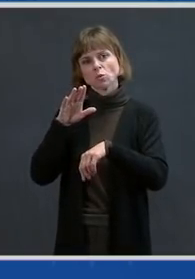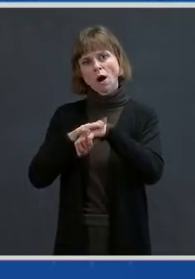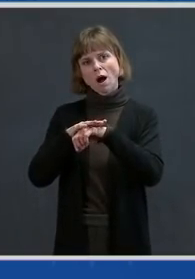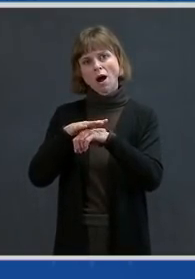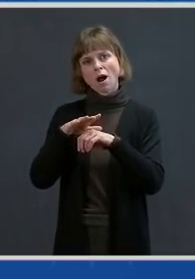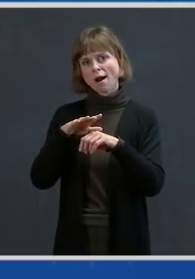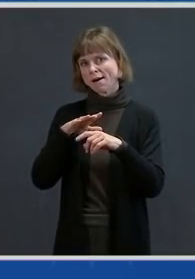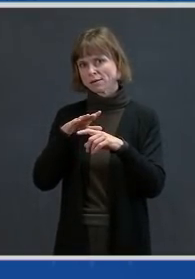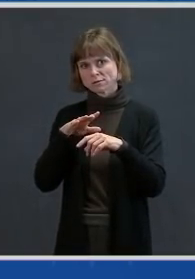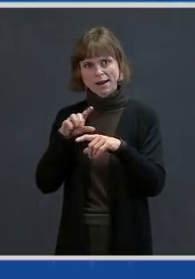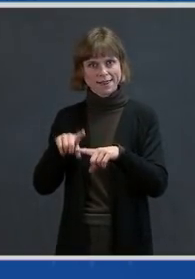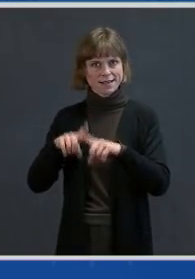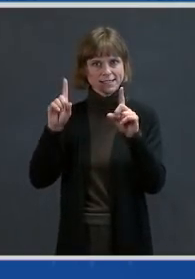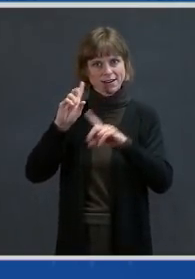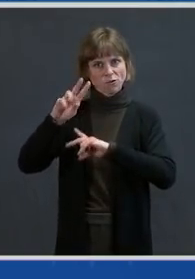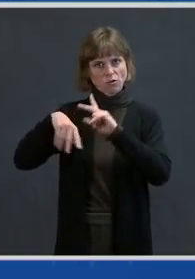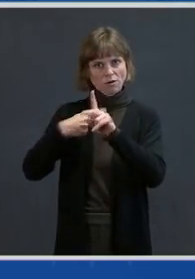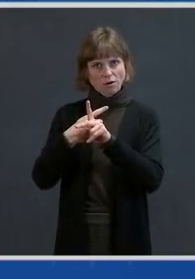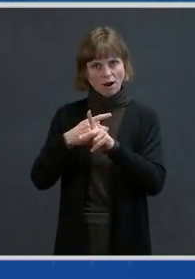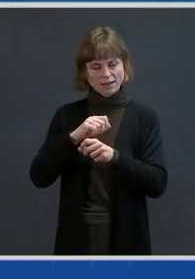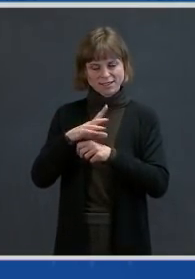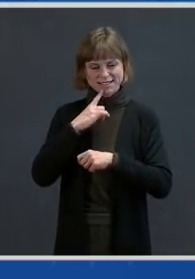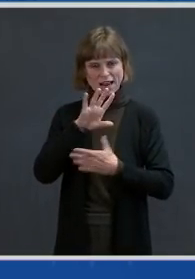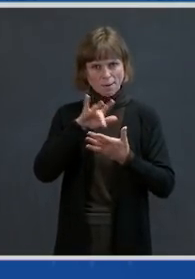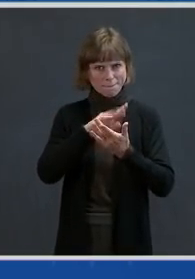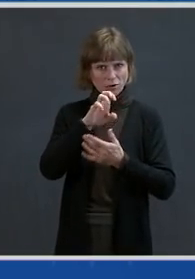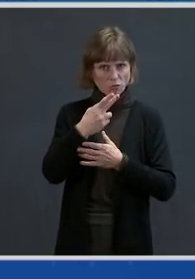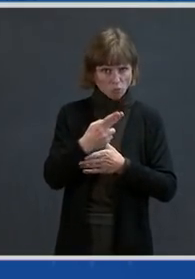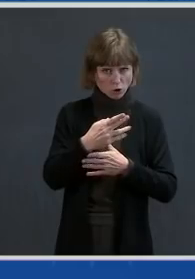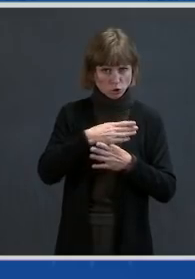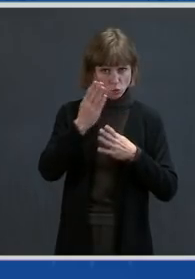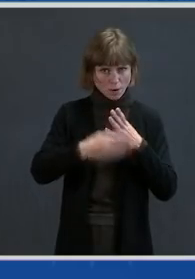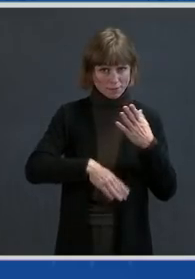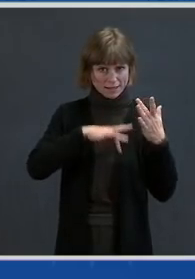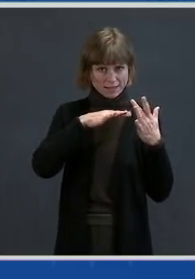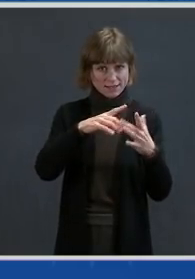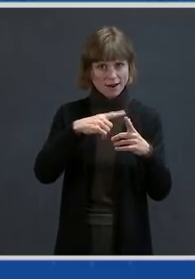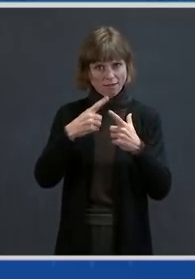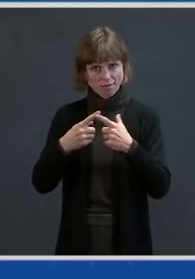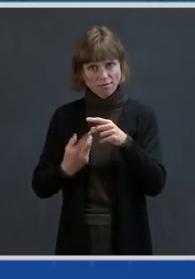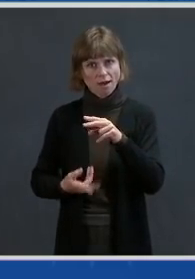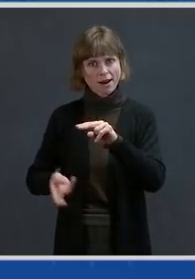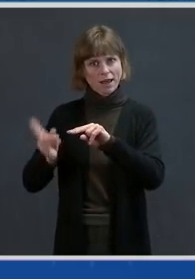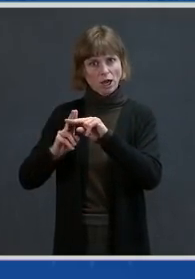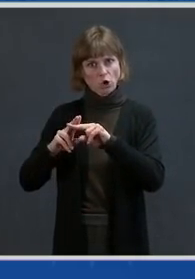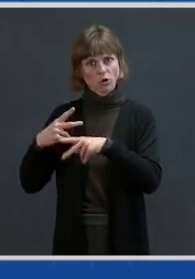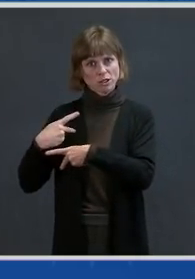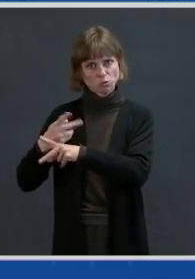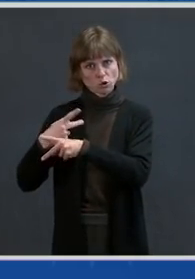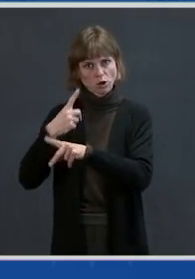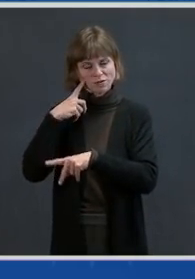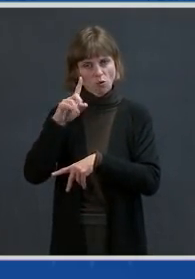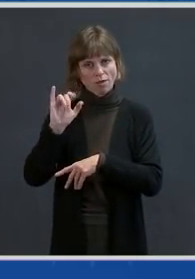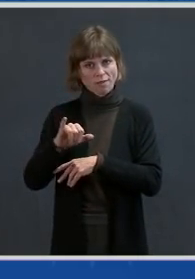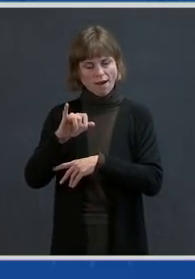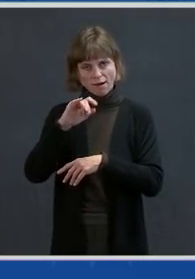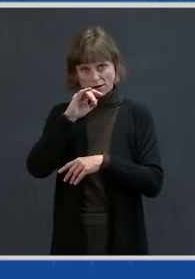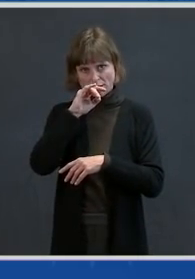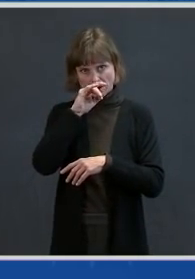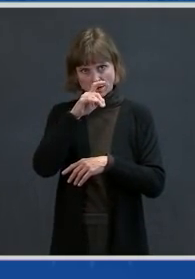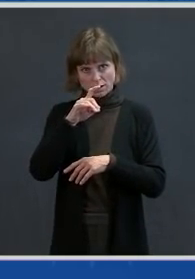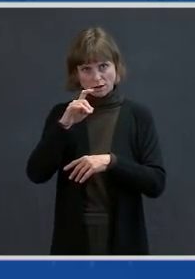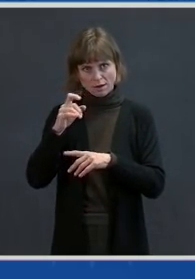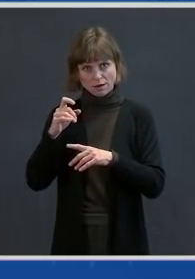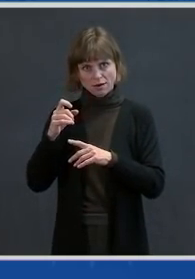you know, some time to complete the study and then ramp up production, you know, for that variant booster as well as some of the other, you know,